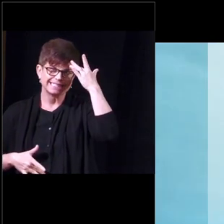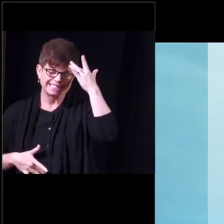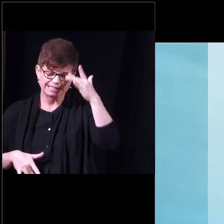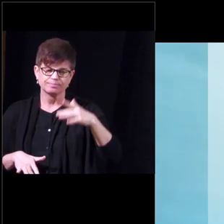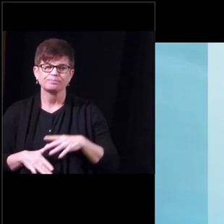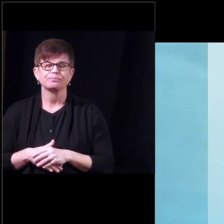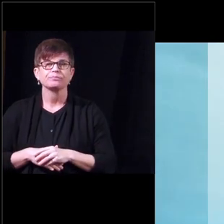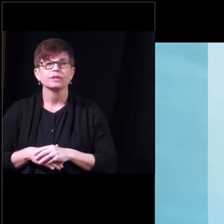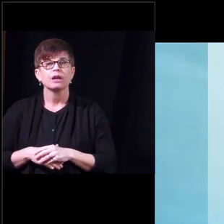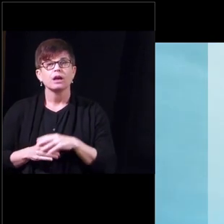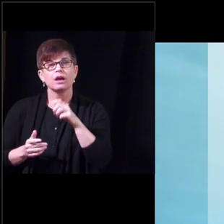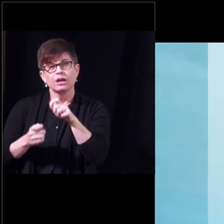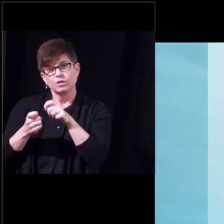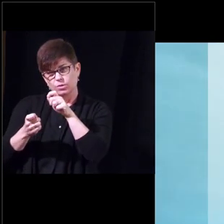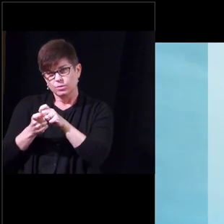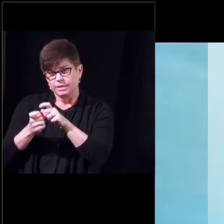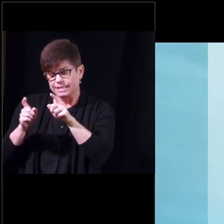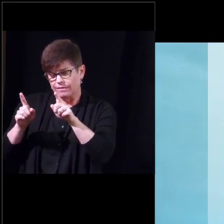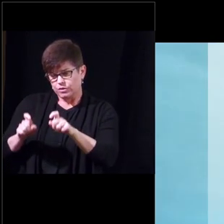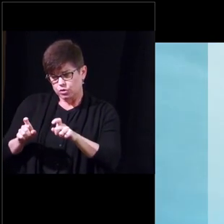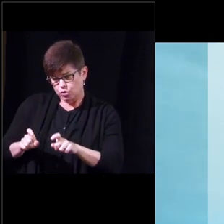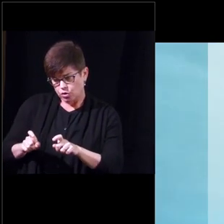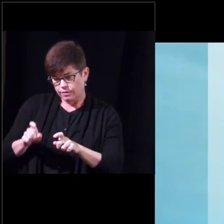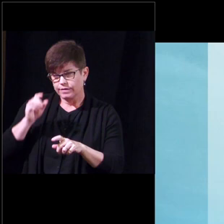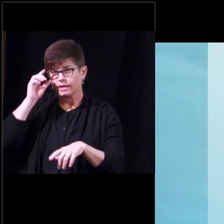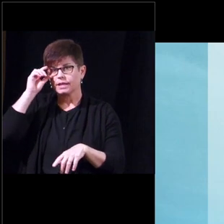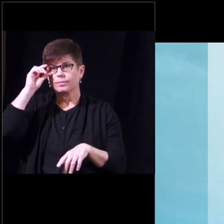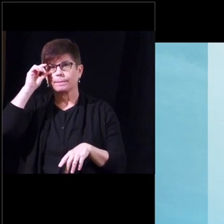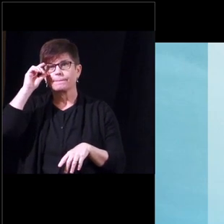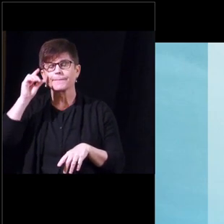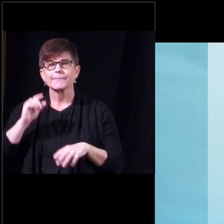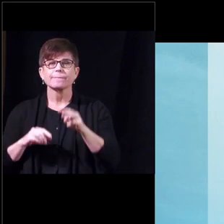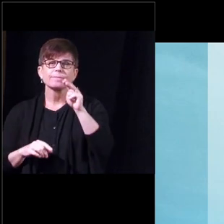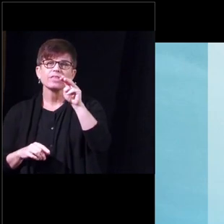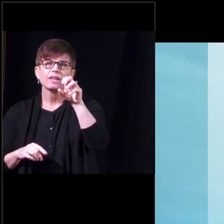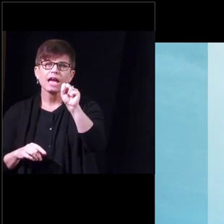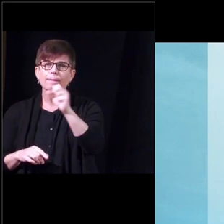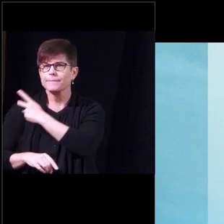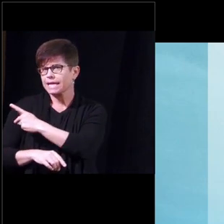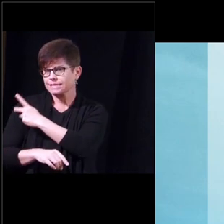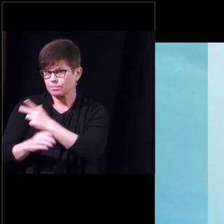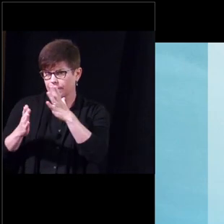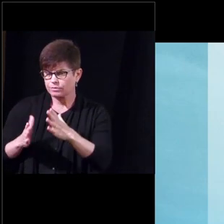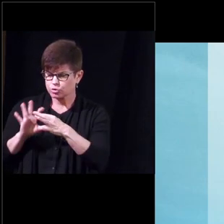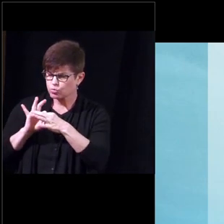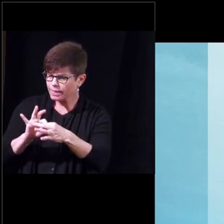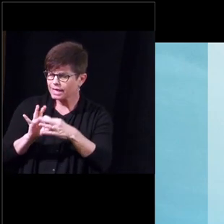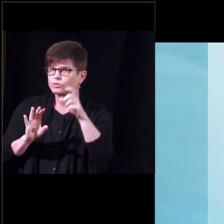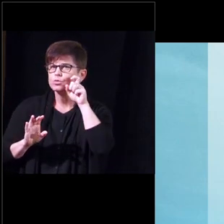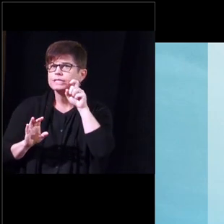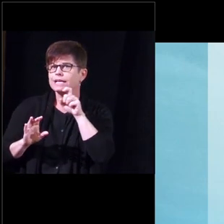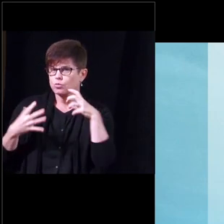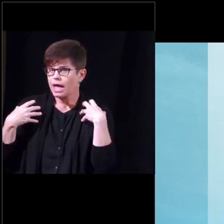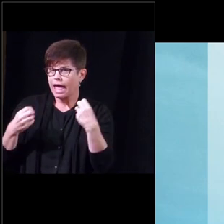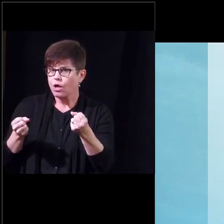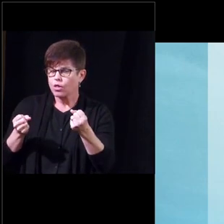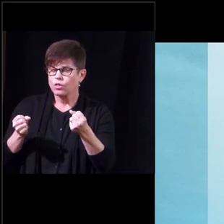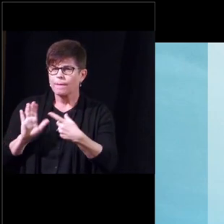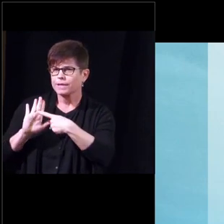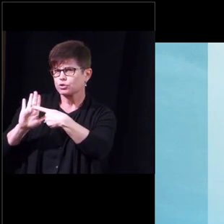there is a specific survey for um ms patients and sexual health and i'm going to put up this